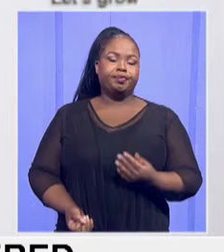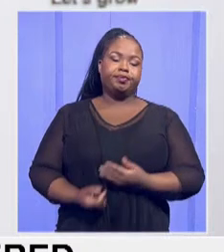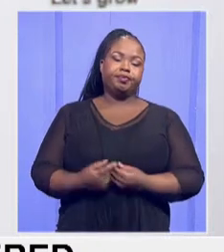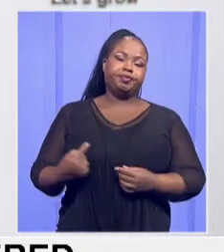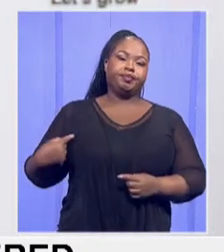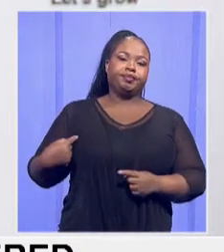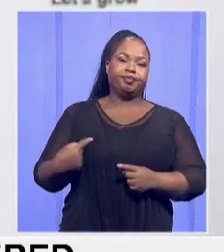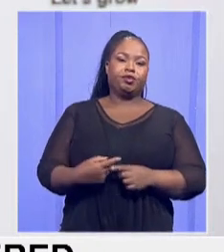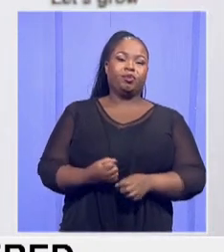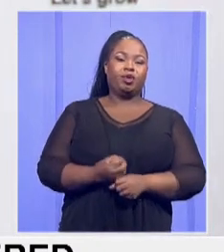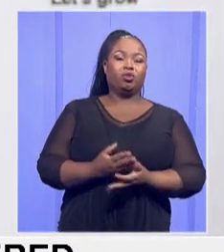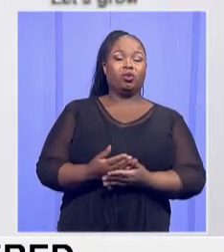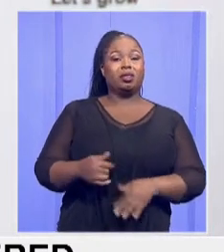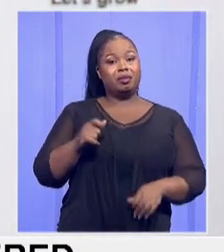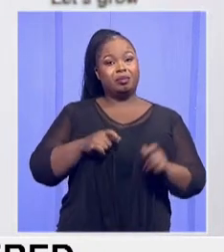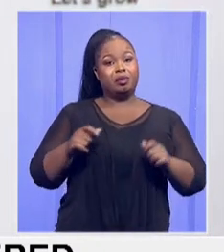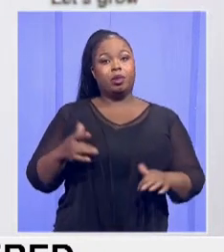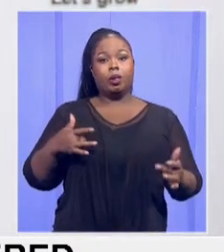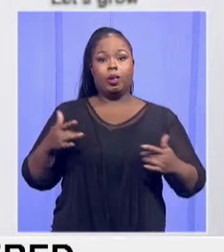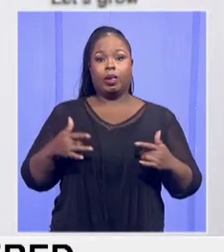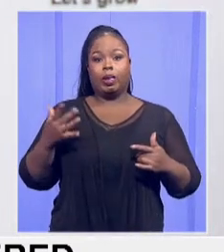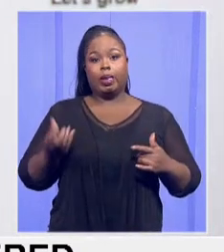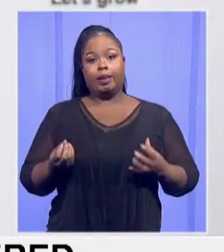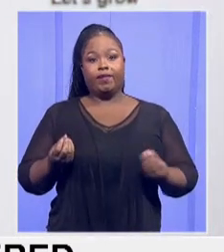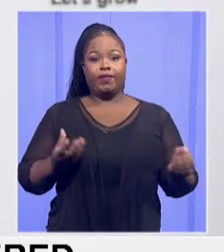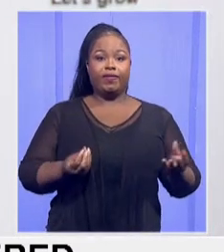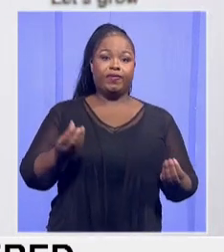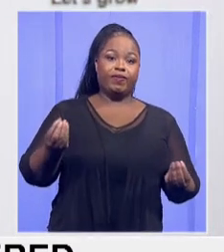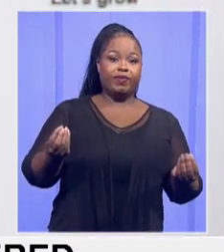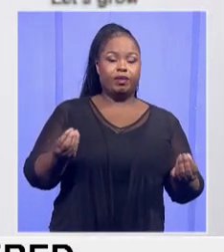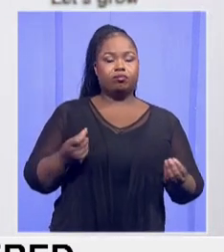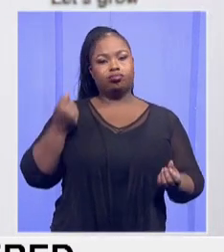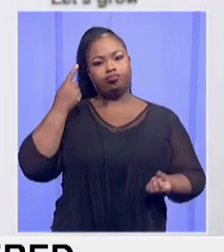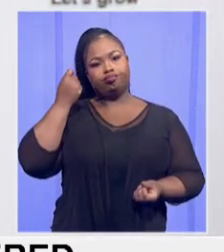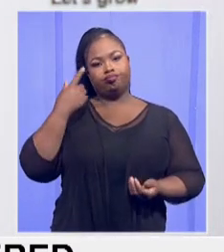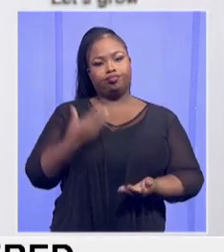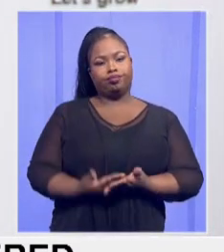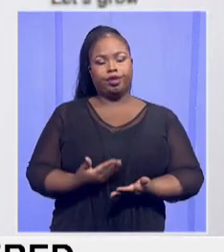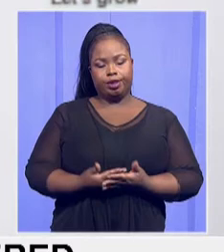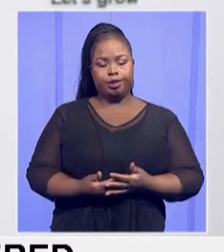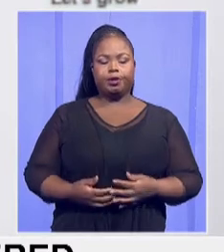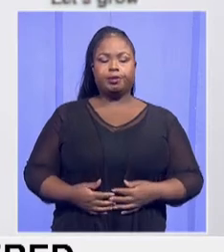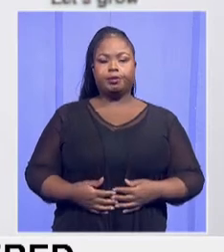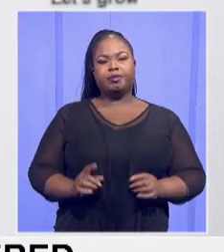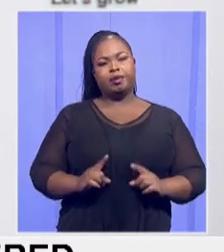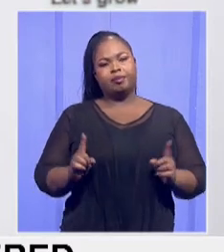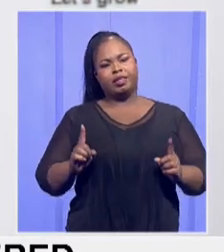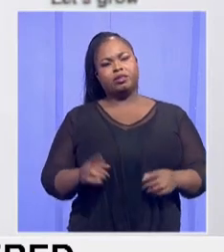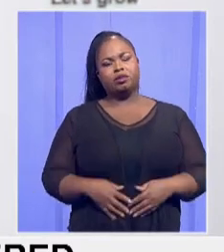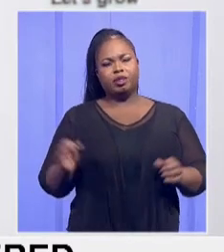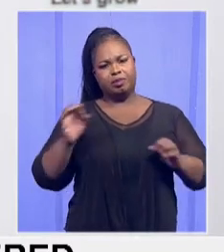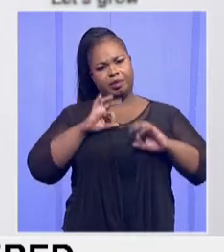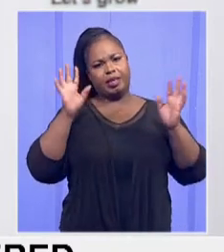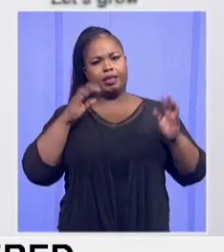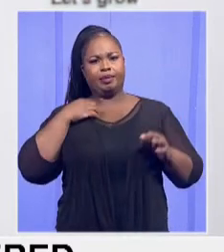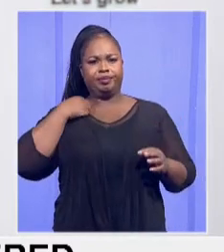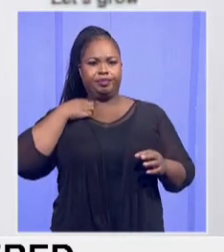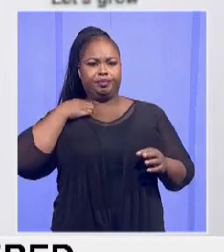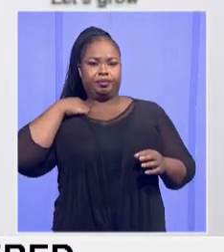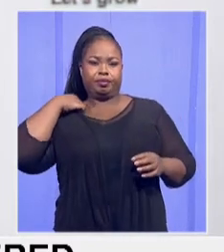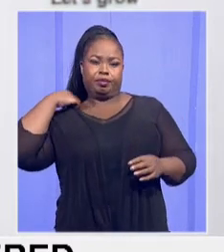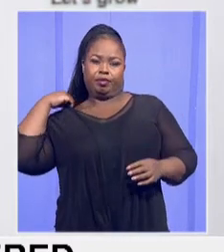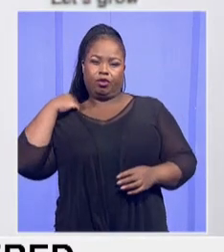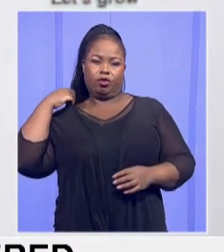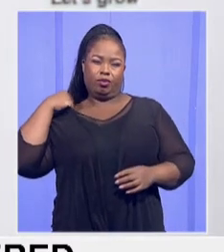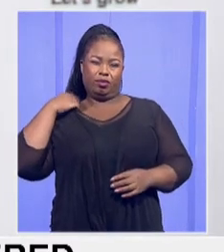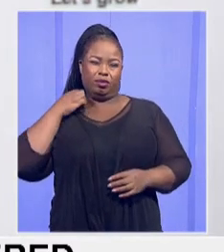that these concerns that people legitimately raised are understood if they are understood. But at least we can account for them. So that's the